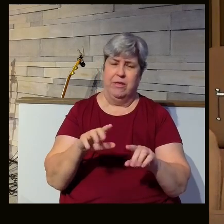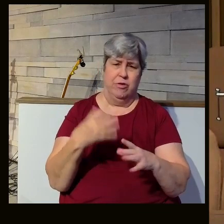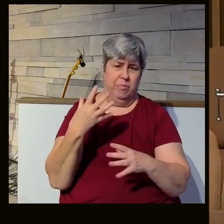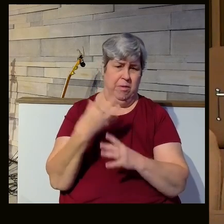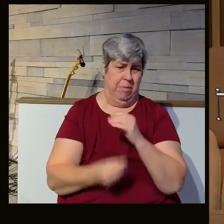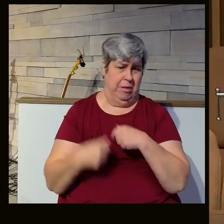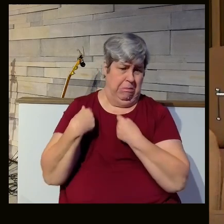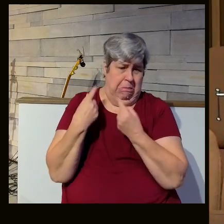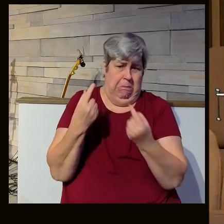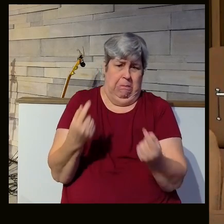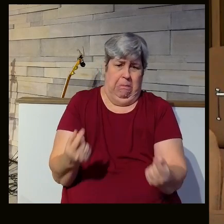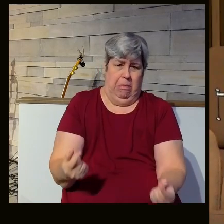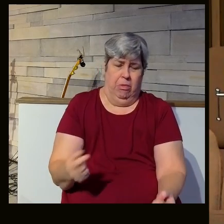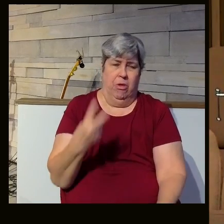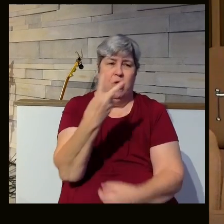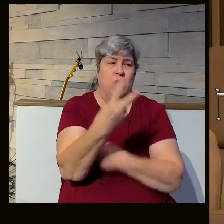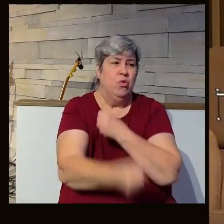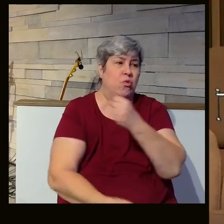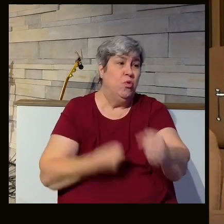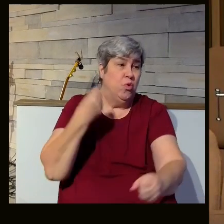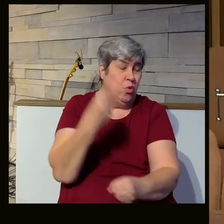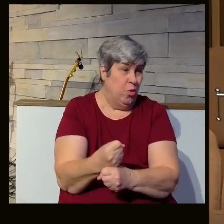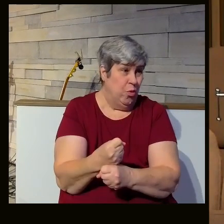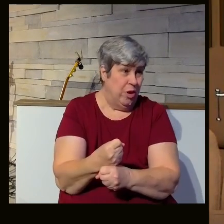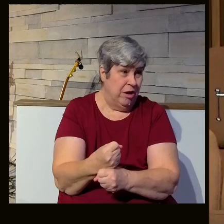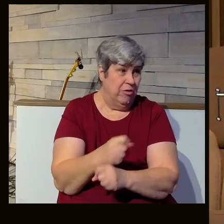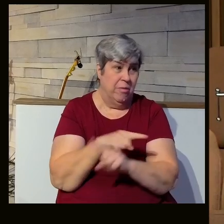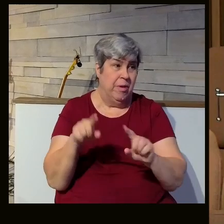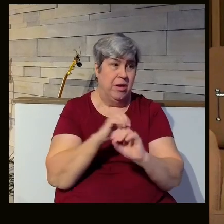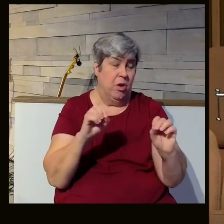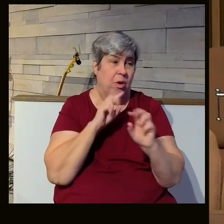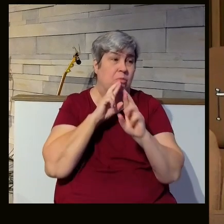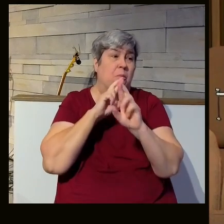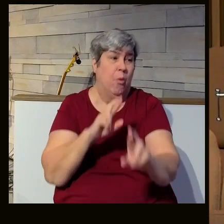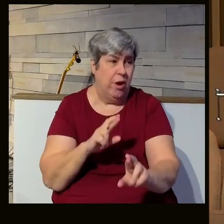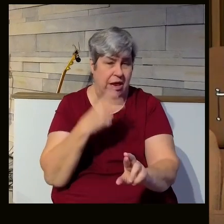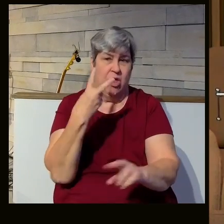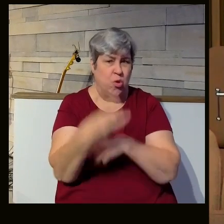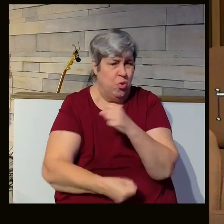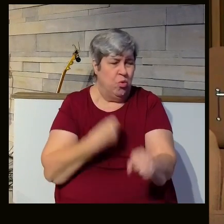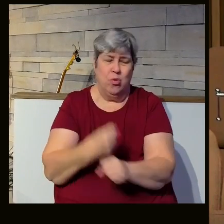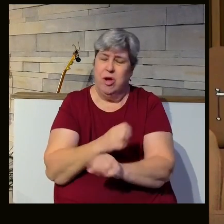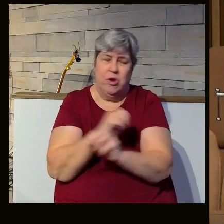Harmony been missing? She's been missing for two years. Two years.